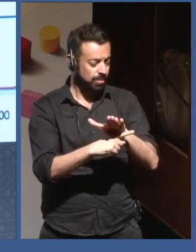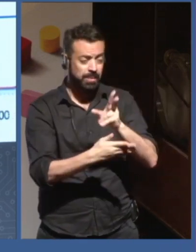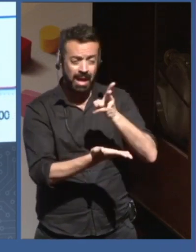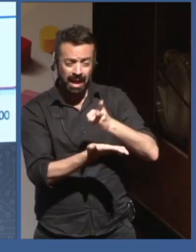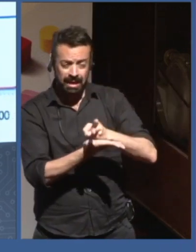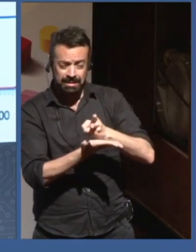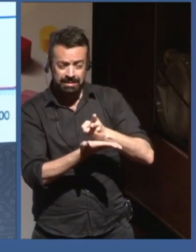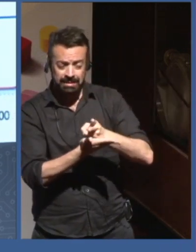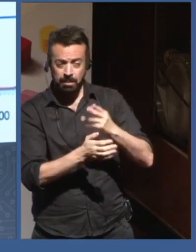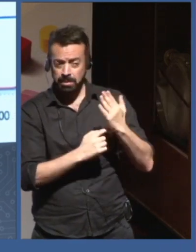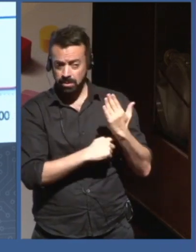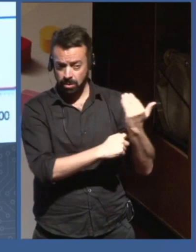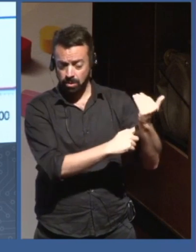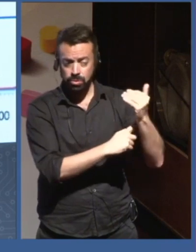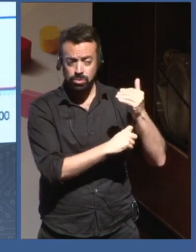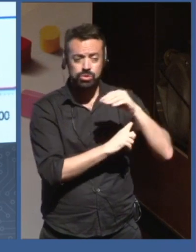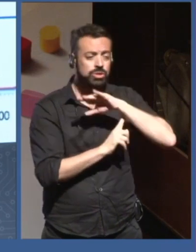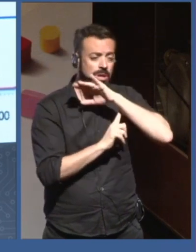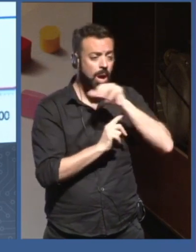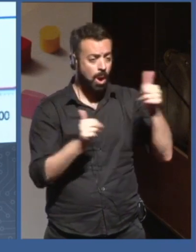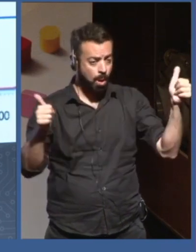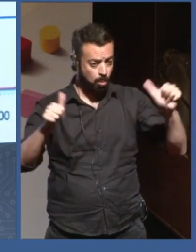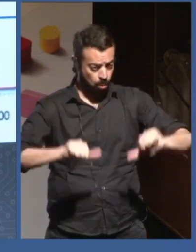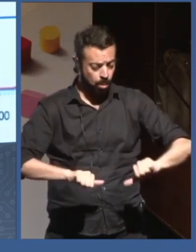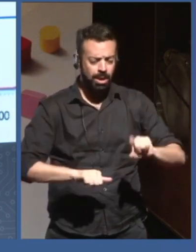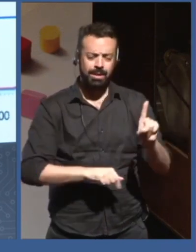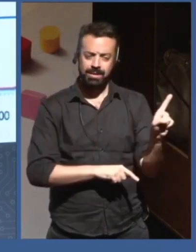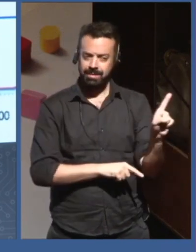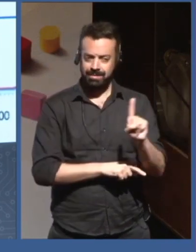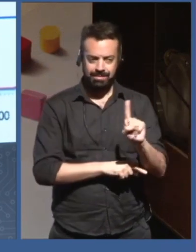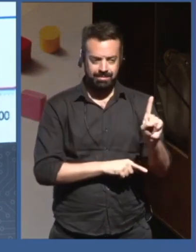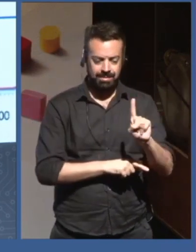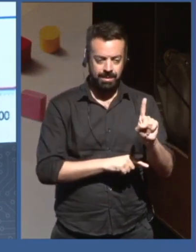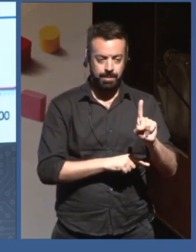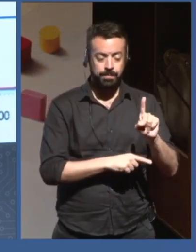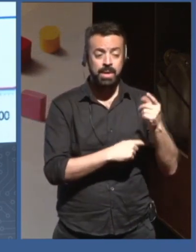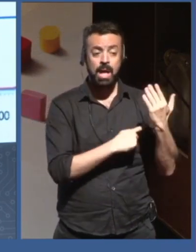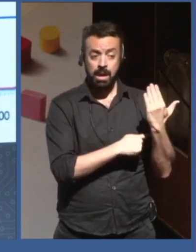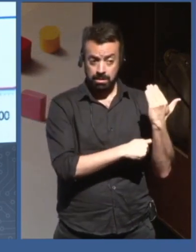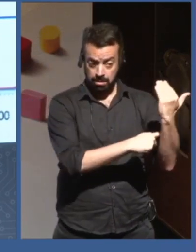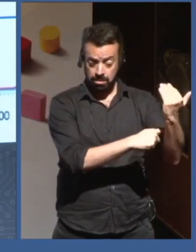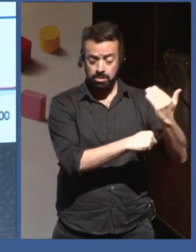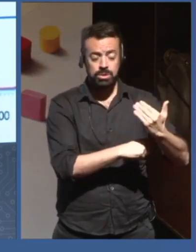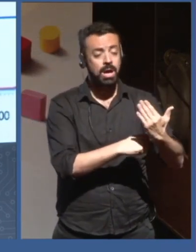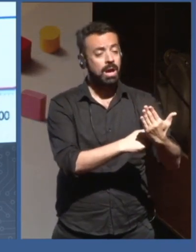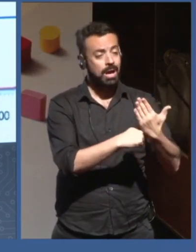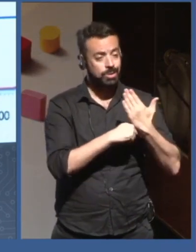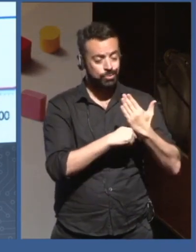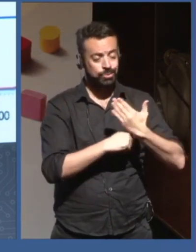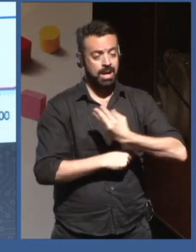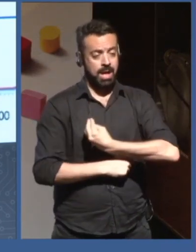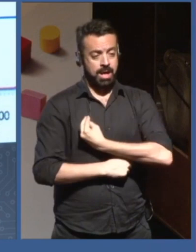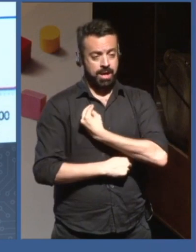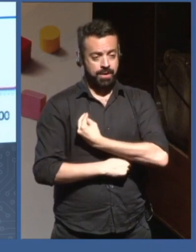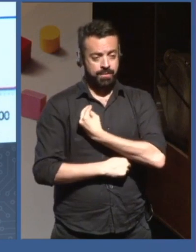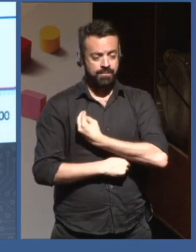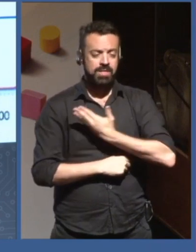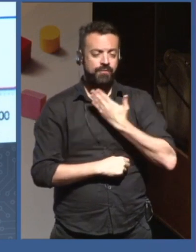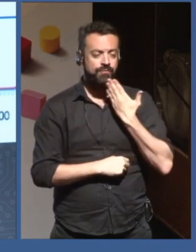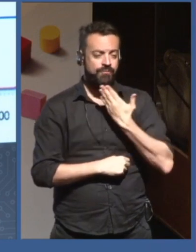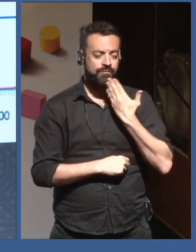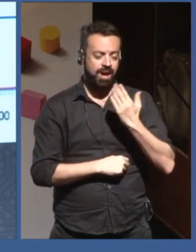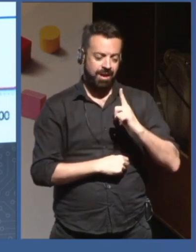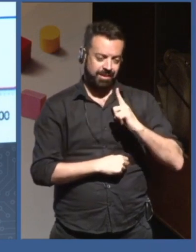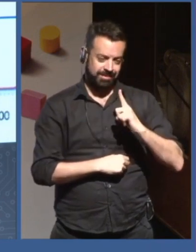easy, and that technology is your friend. mean, technology can be extremely harmful. But overall, I think we're better